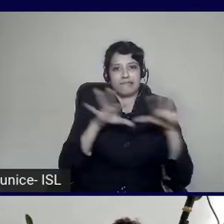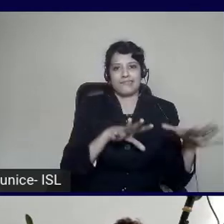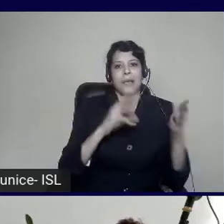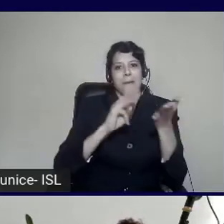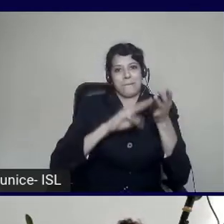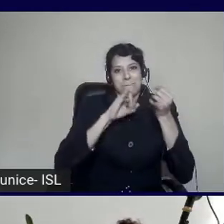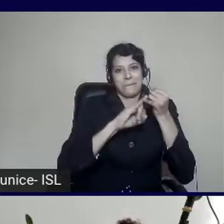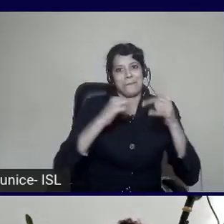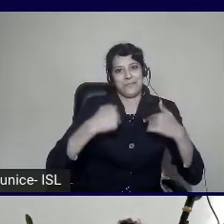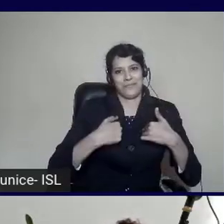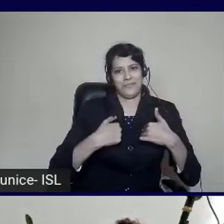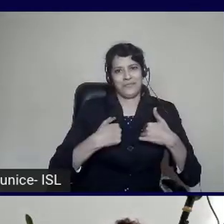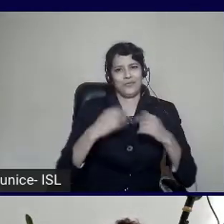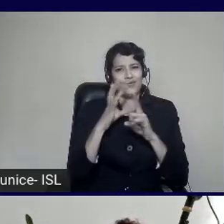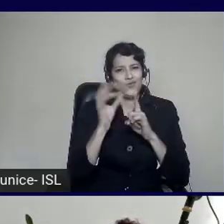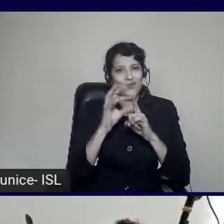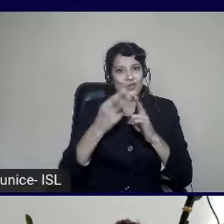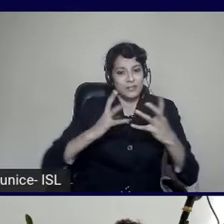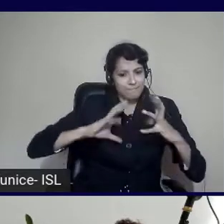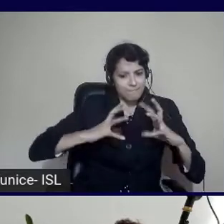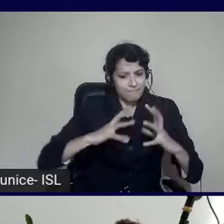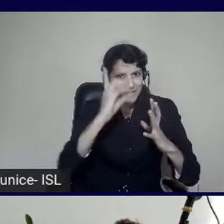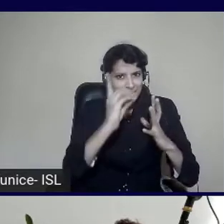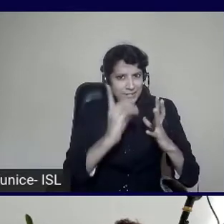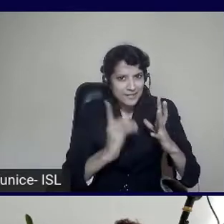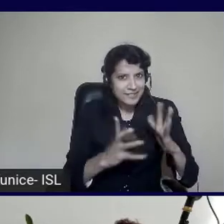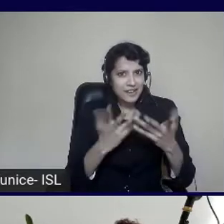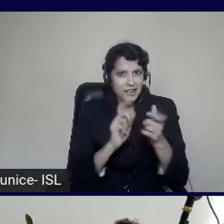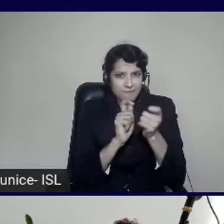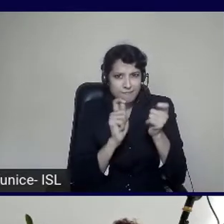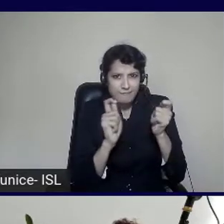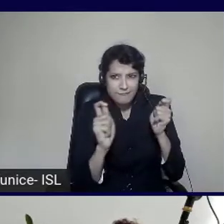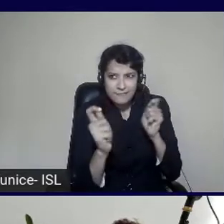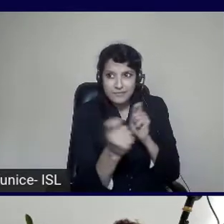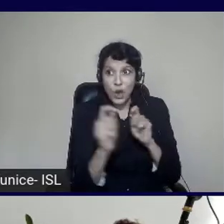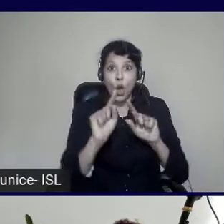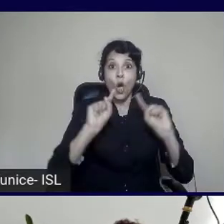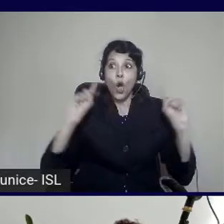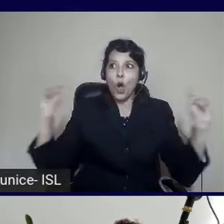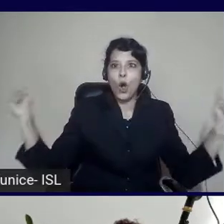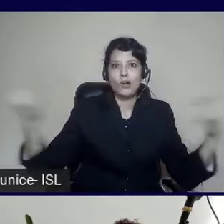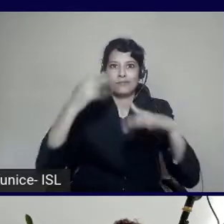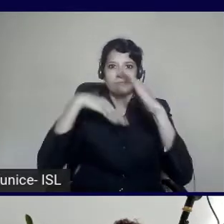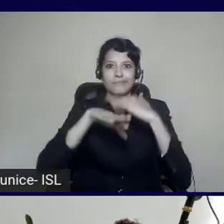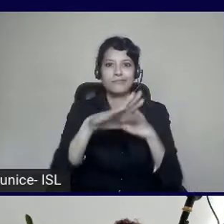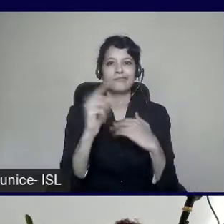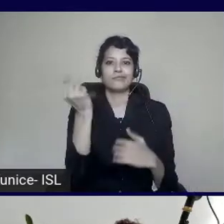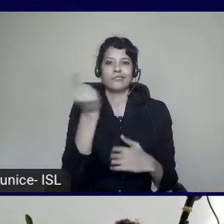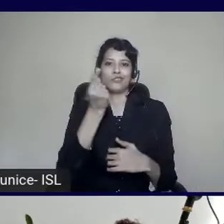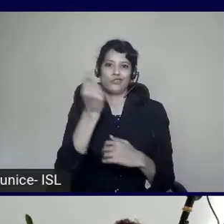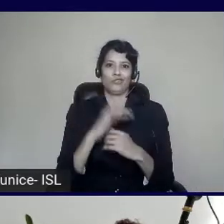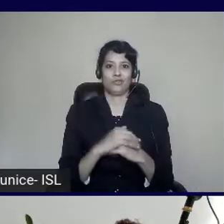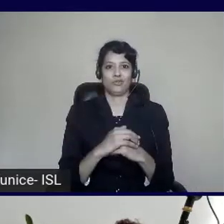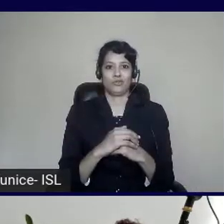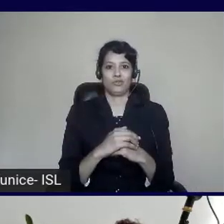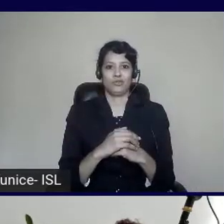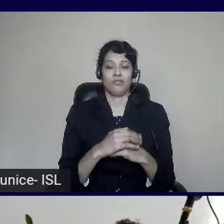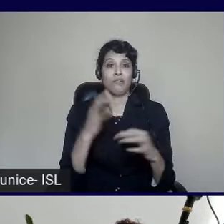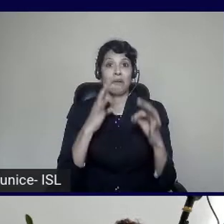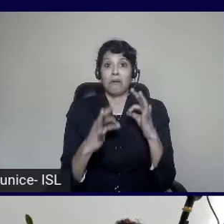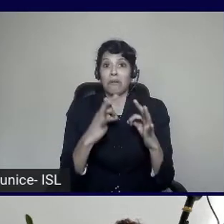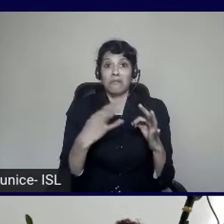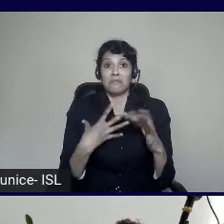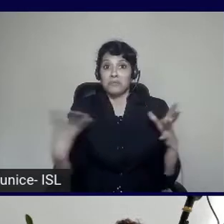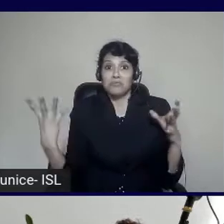do that and how to pop the empathy bubble with software. Because if we don't, we're going to design software similar to